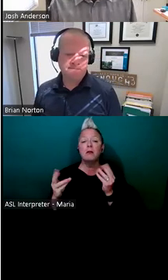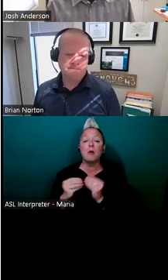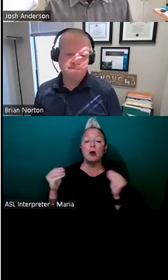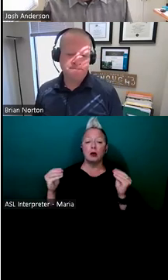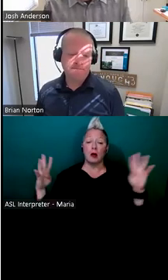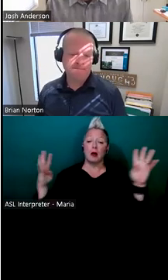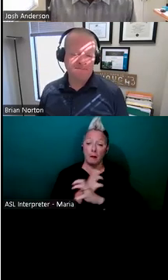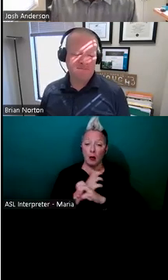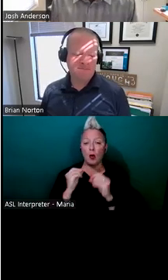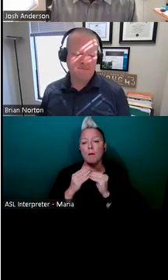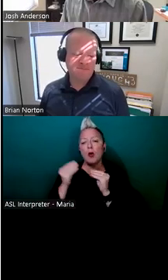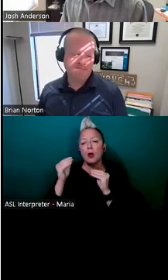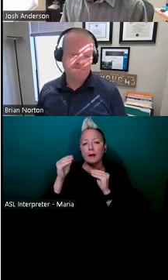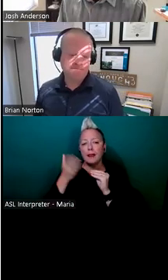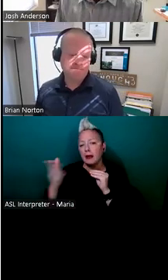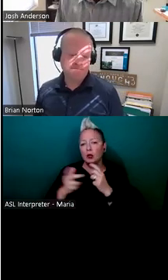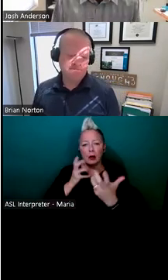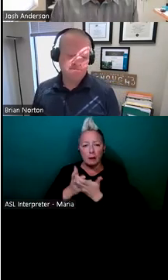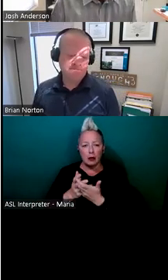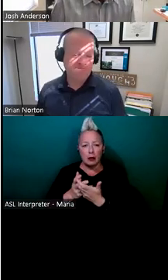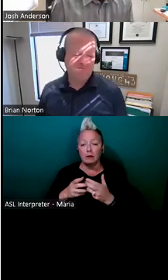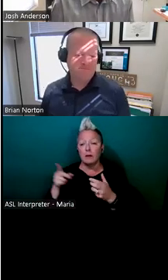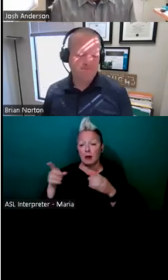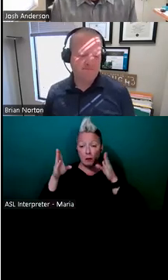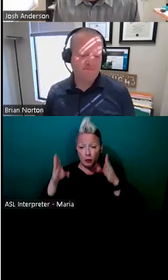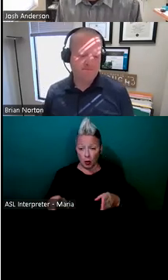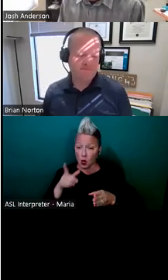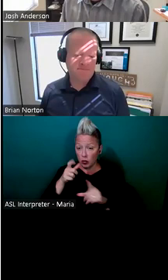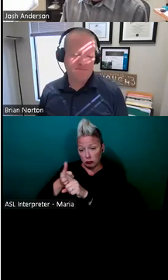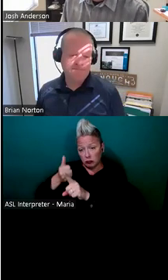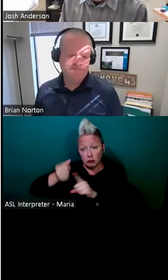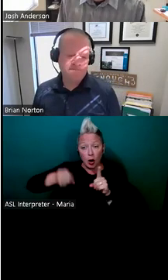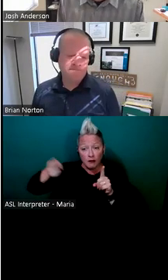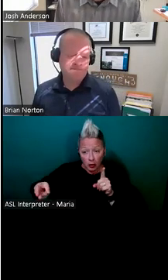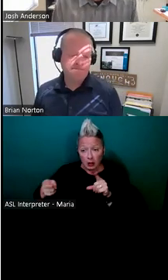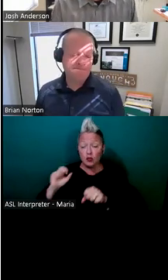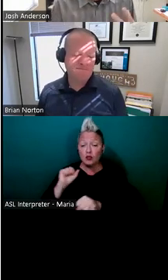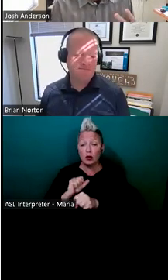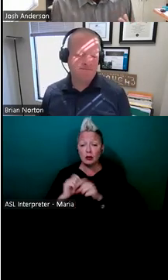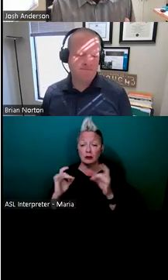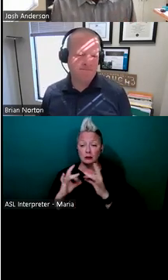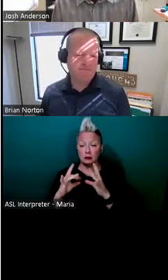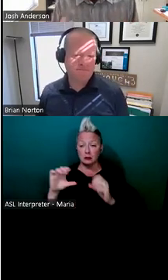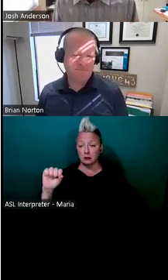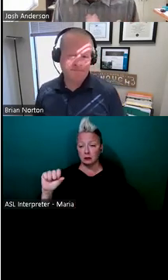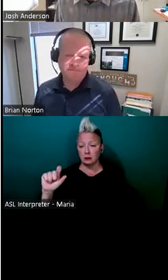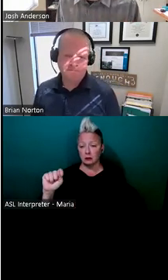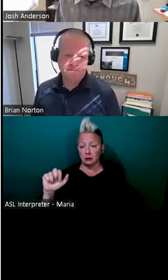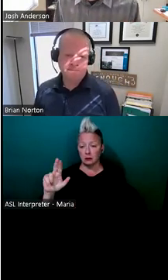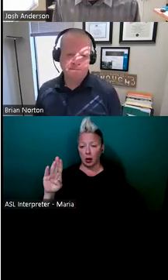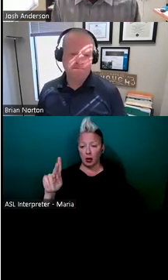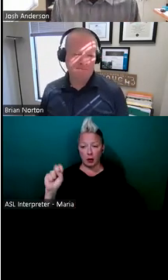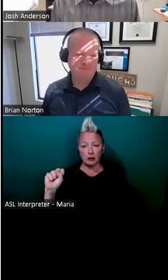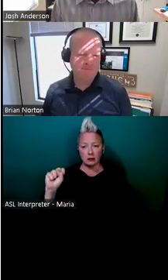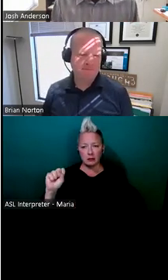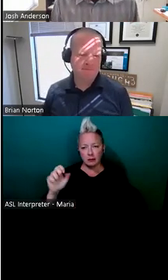to accommodate. Uh, this one was an individual who was hard of hearing. Uh, they worked at a Starbucks, uh, as a barista. So if you've ever been